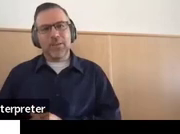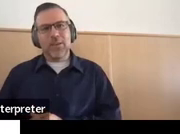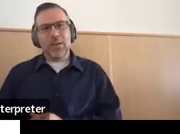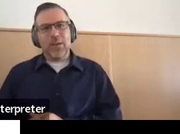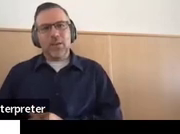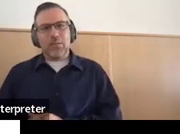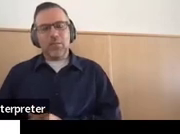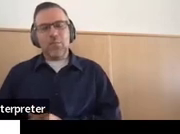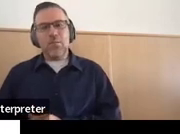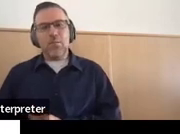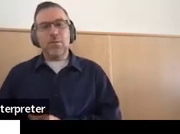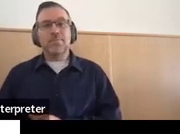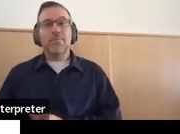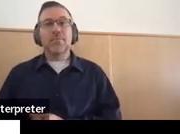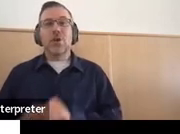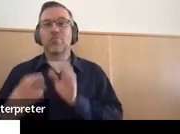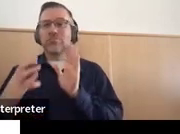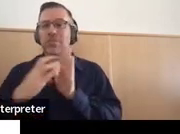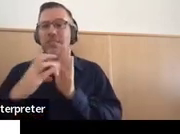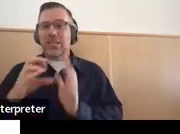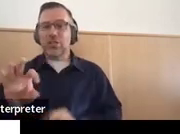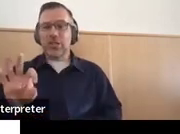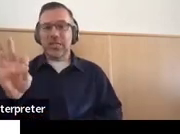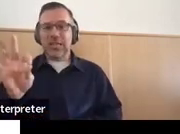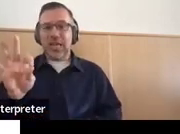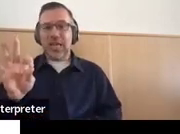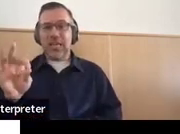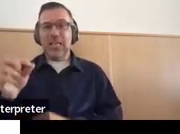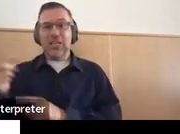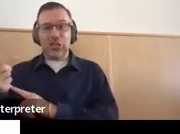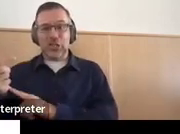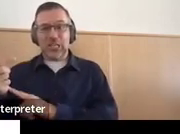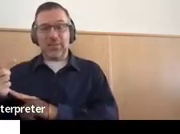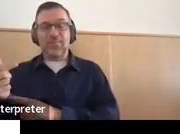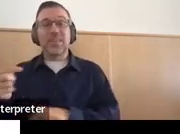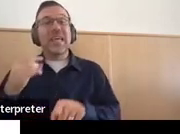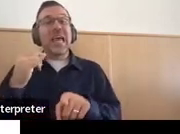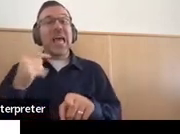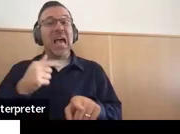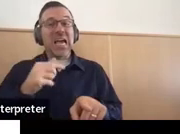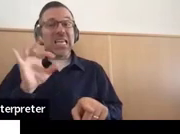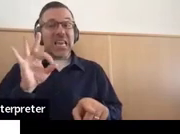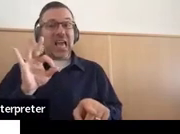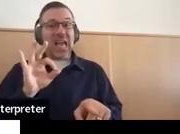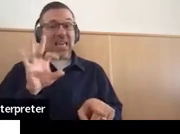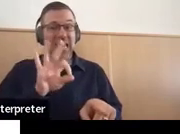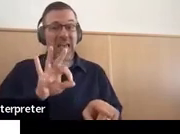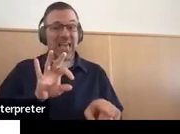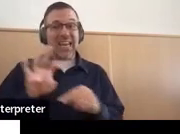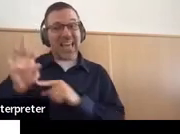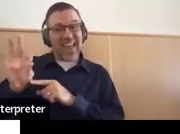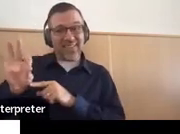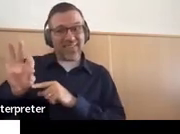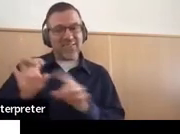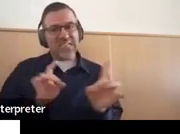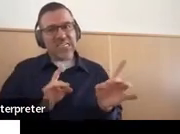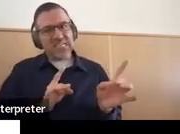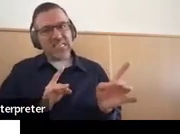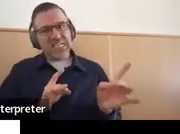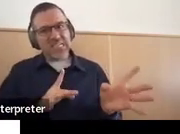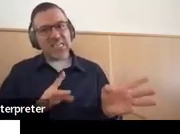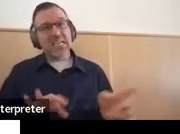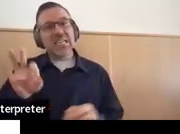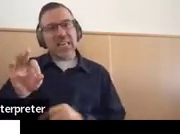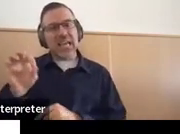So 9G. If 9F is the bane of my existence, 9G is like its little sister. Because